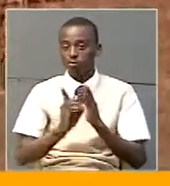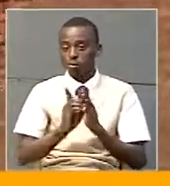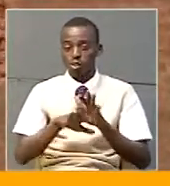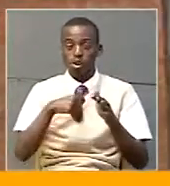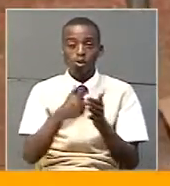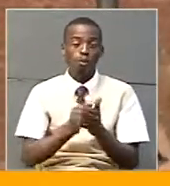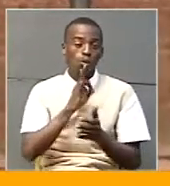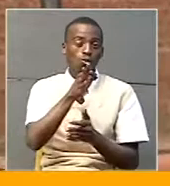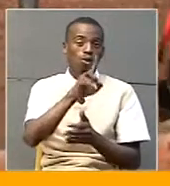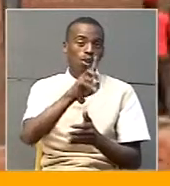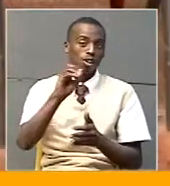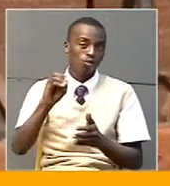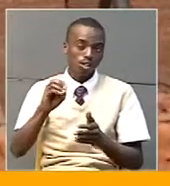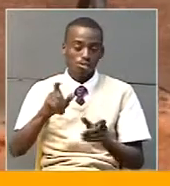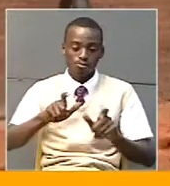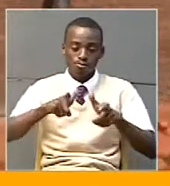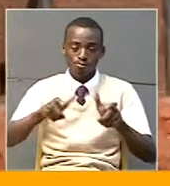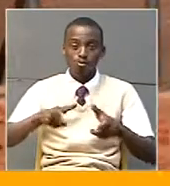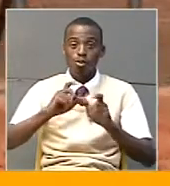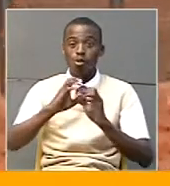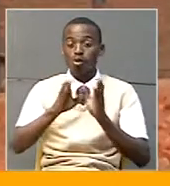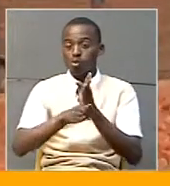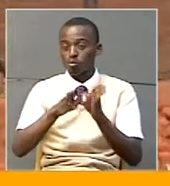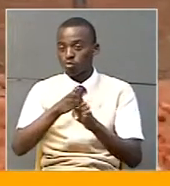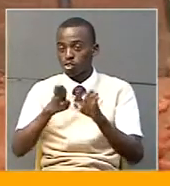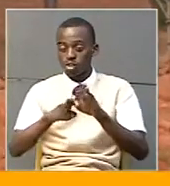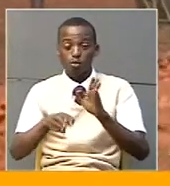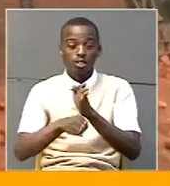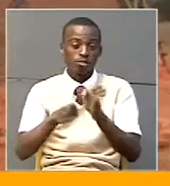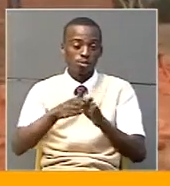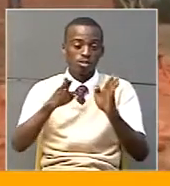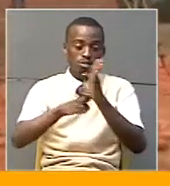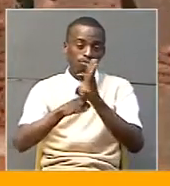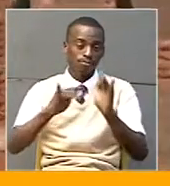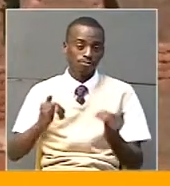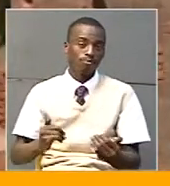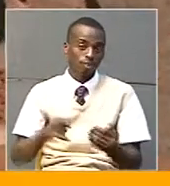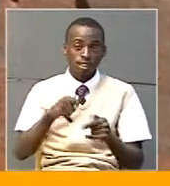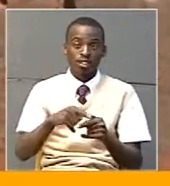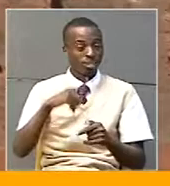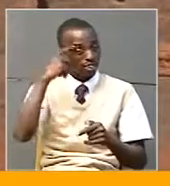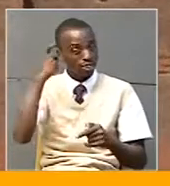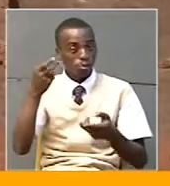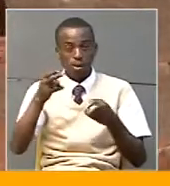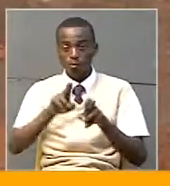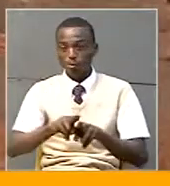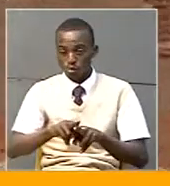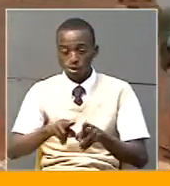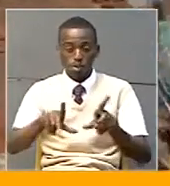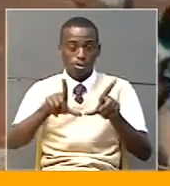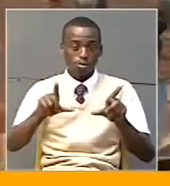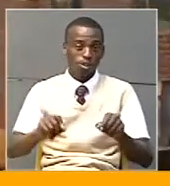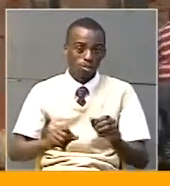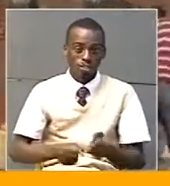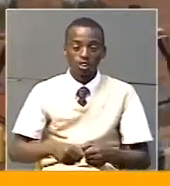over 100,000 bricks were laid by the community for these constructions, this is a dream come true according to the sub-county chief,